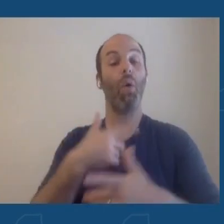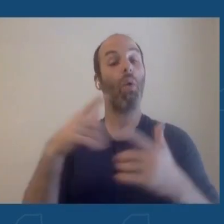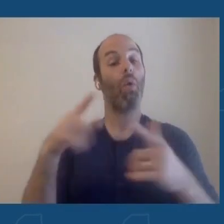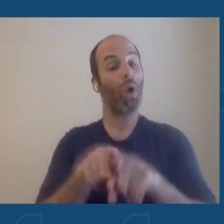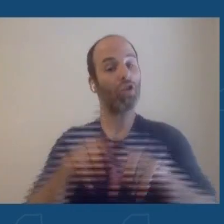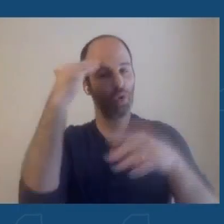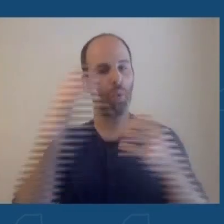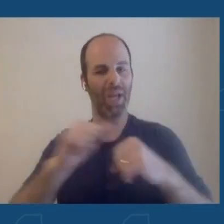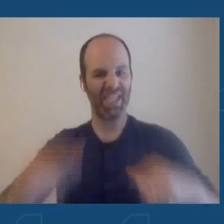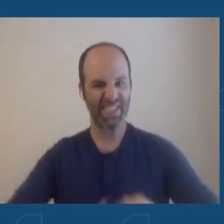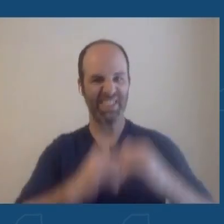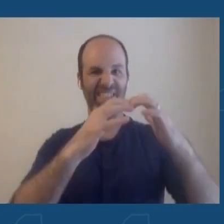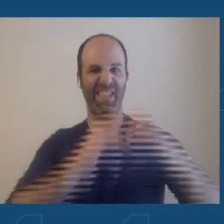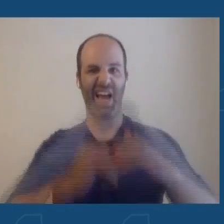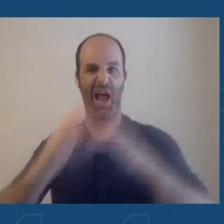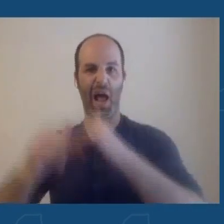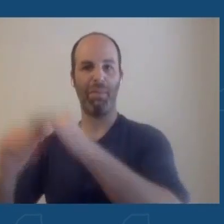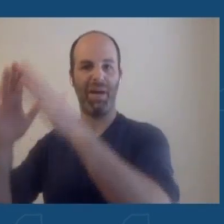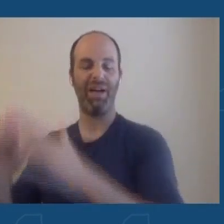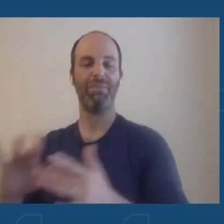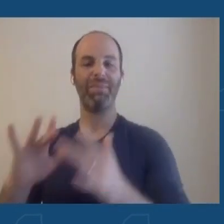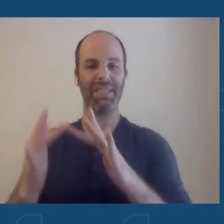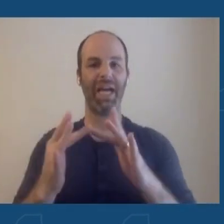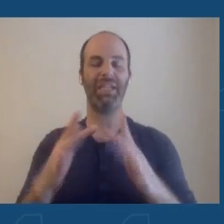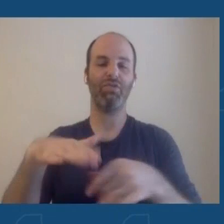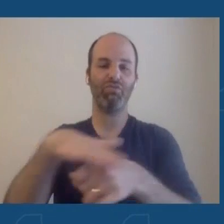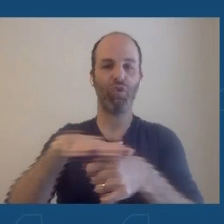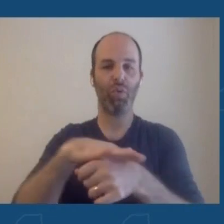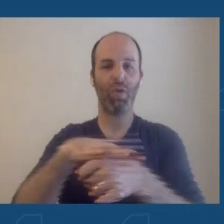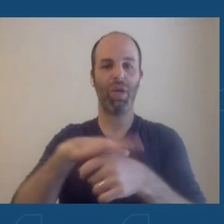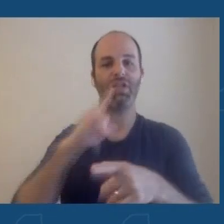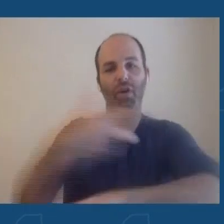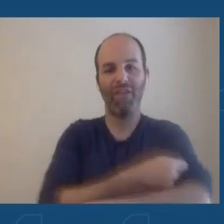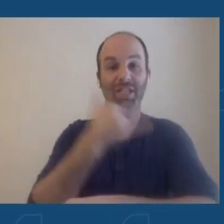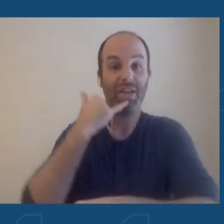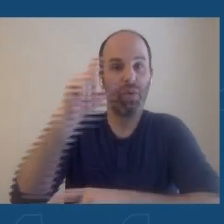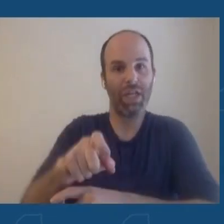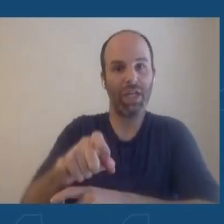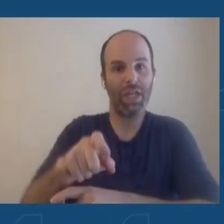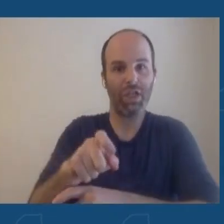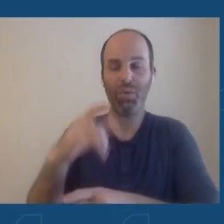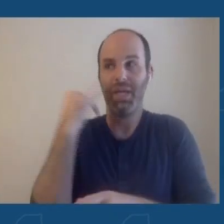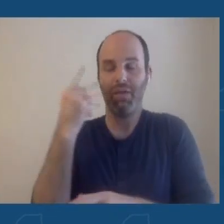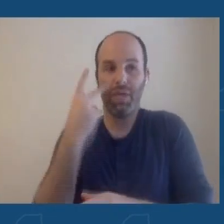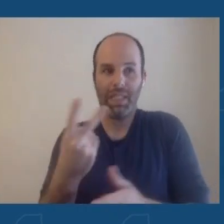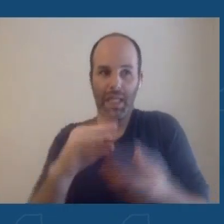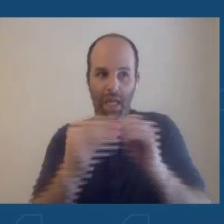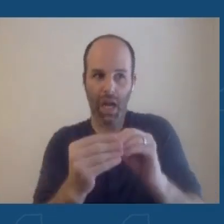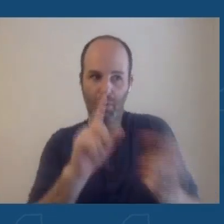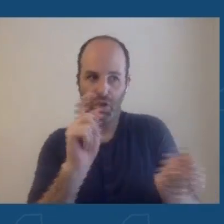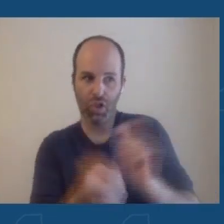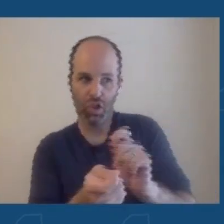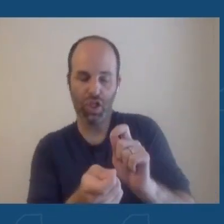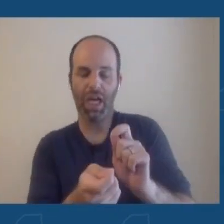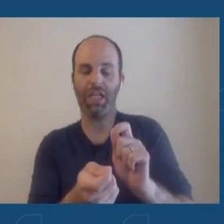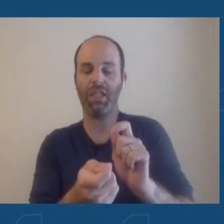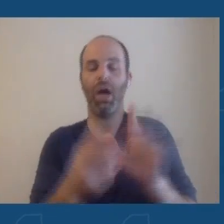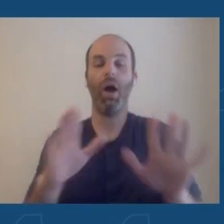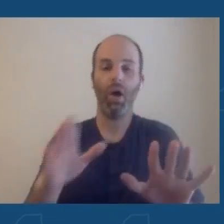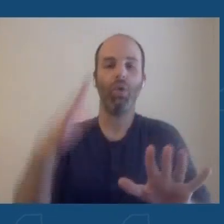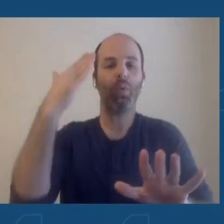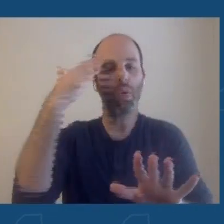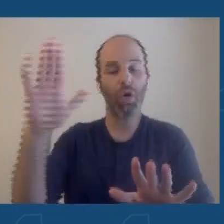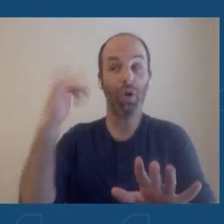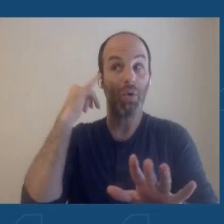do, and that gives us some comfort, and we're prepared. If we see the numbers, something changes. And again, we don't always know that we can count on the federal